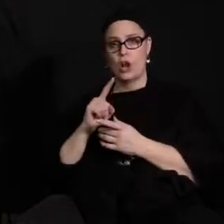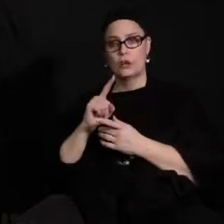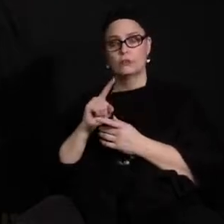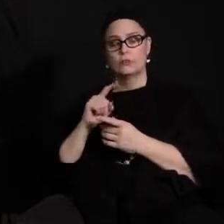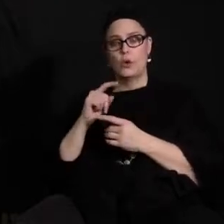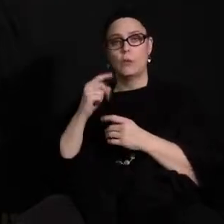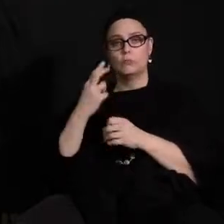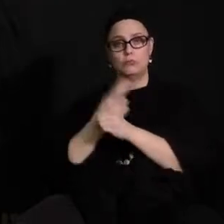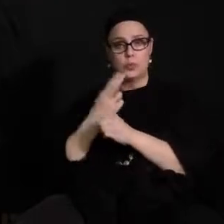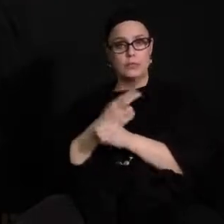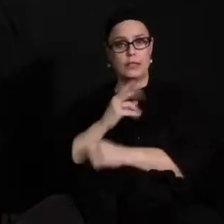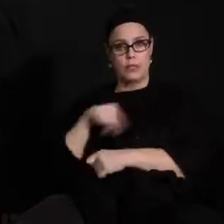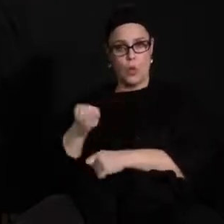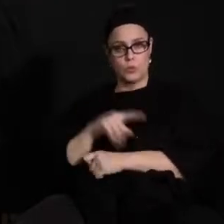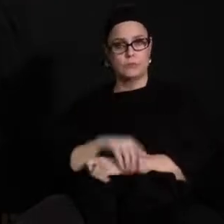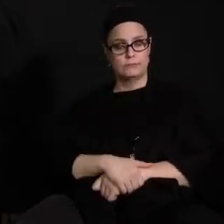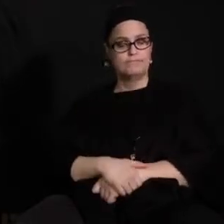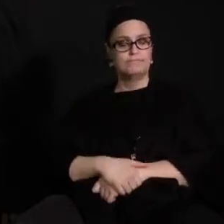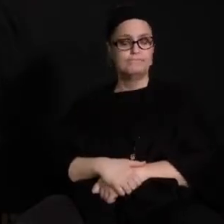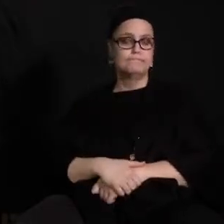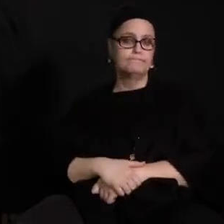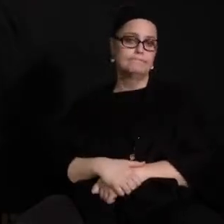thank you appreciate those answers